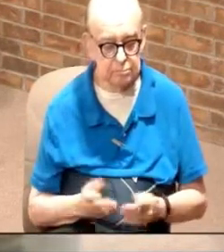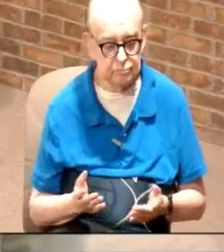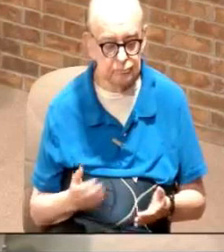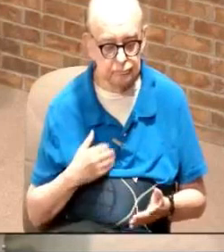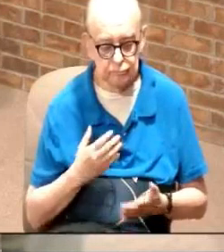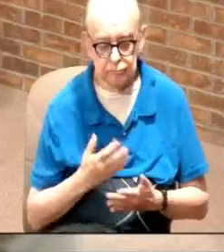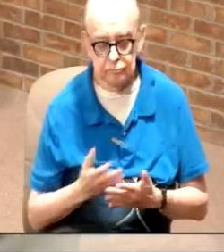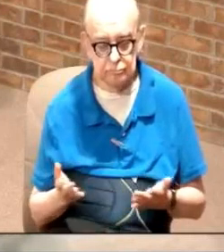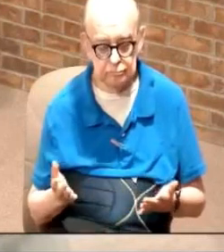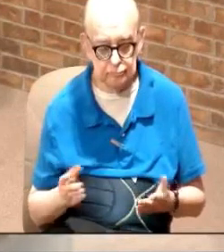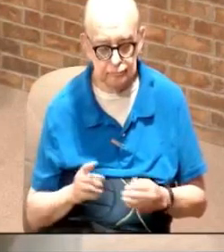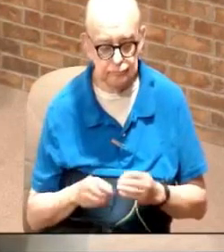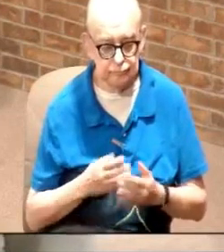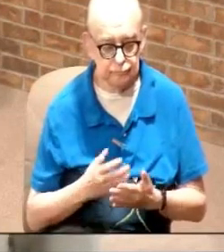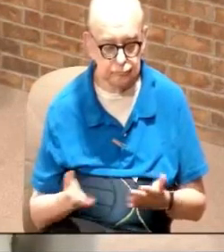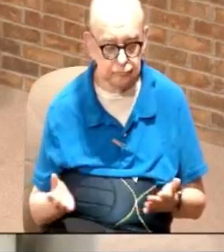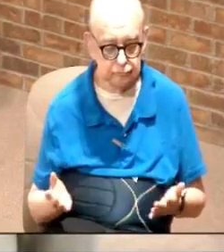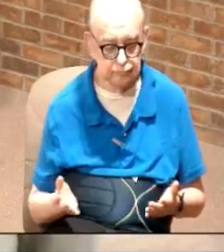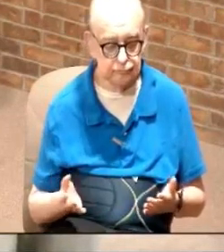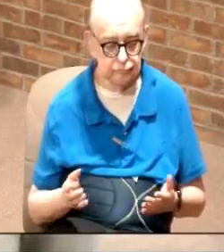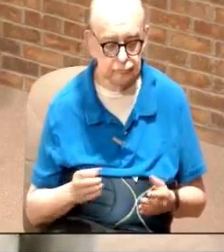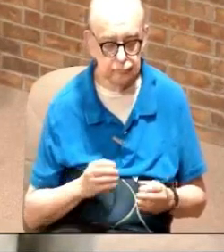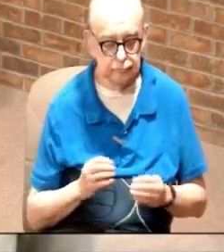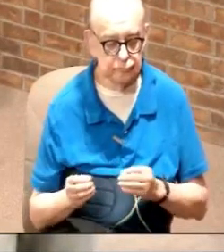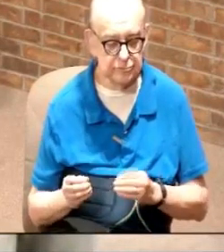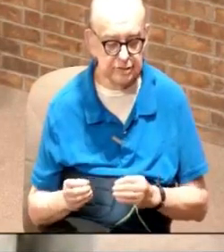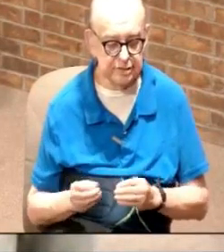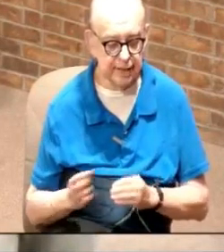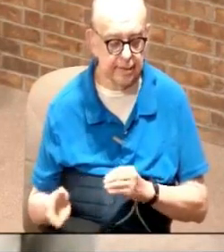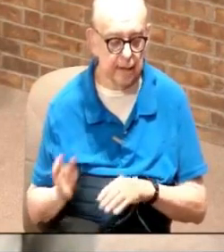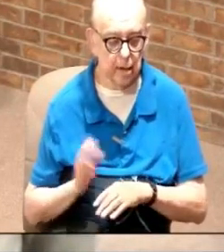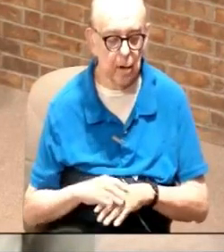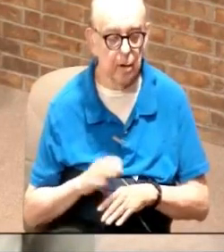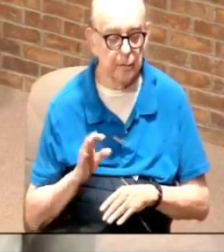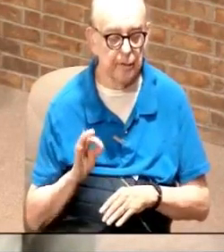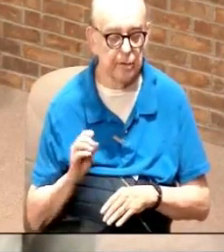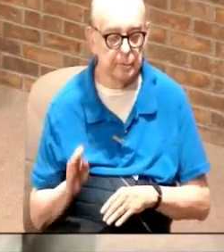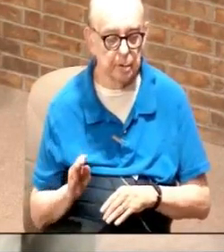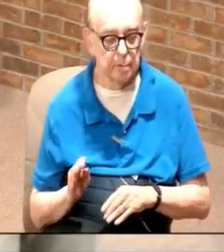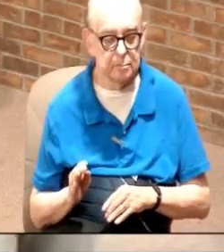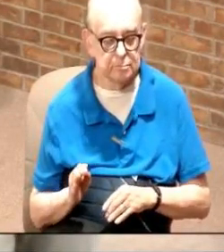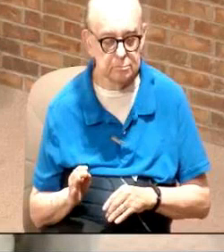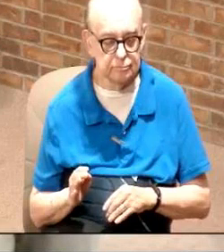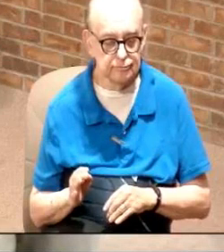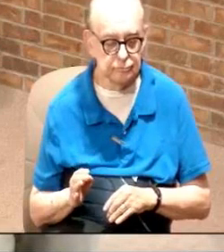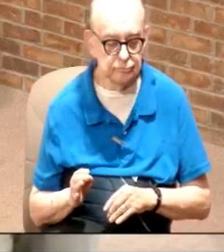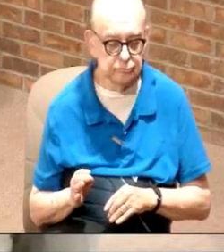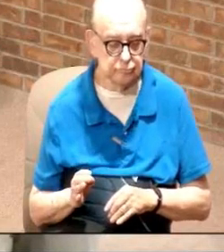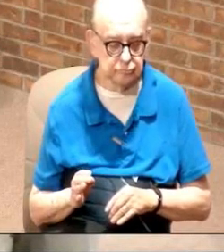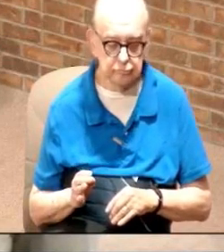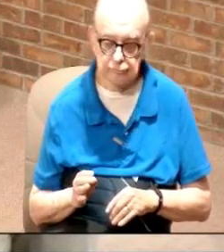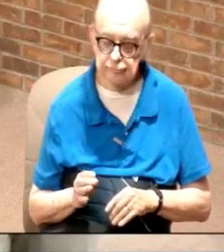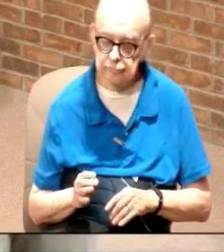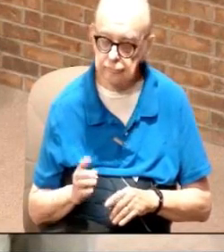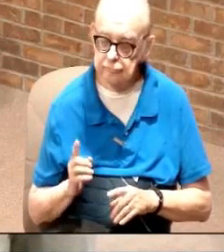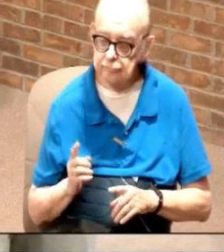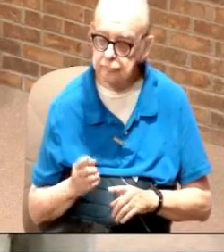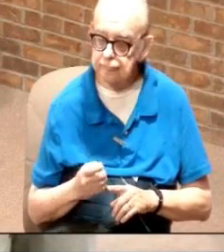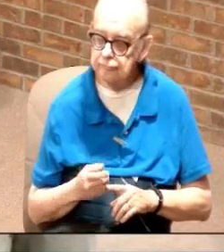day all and I put these things out okay the one from